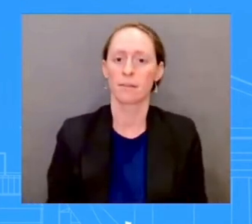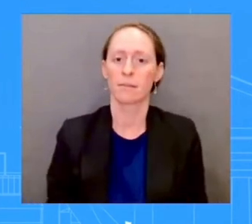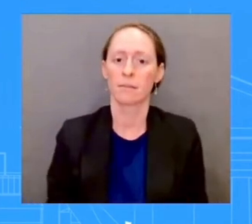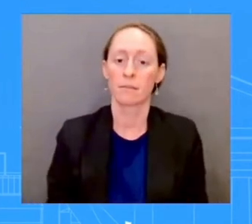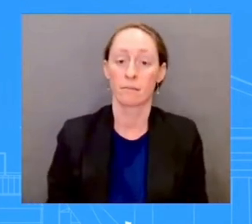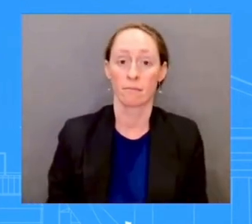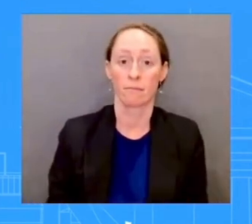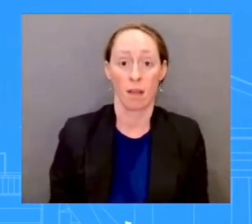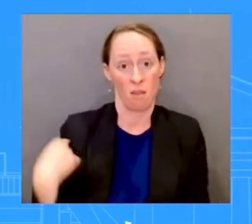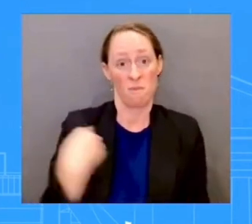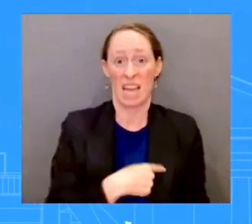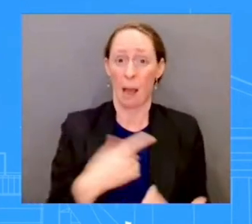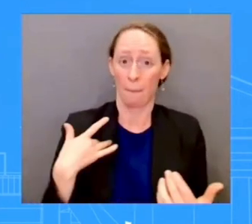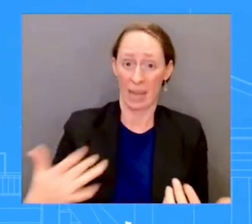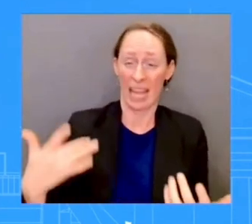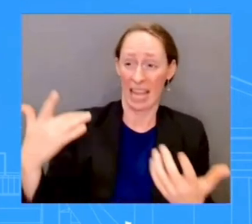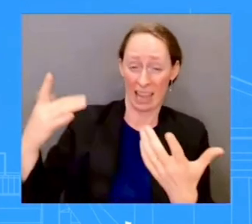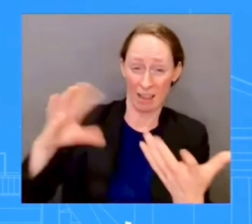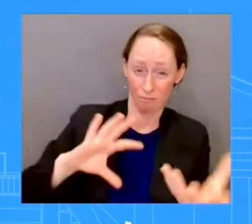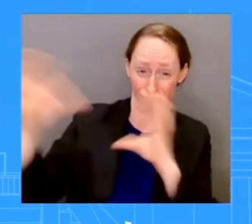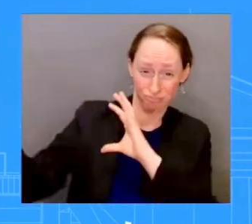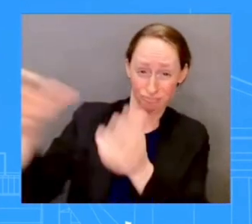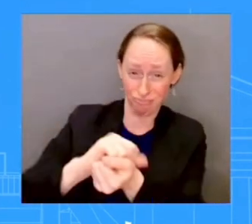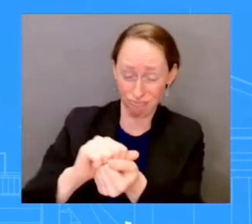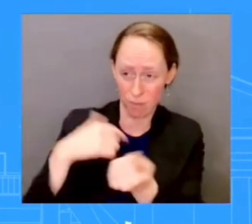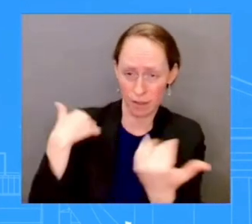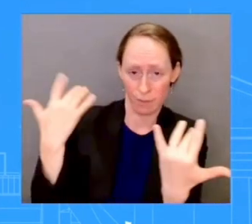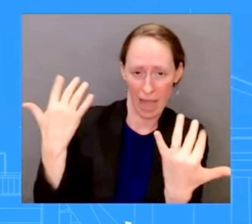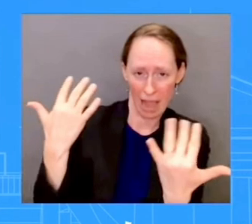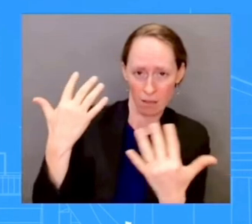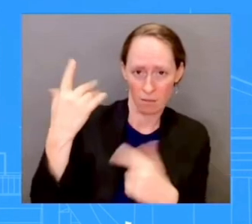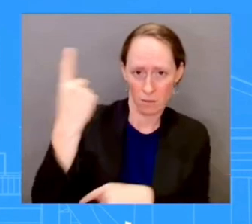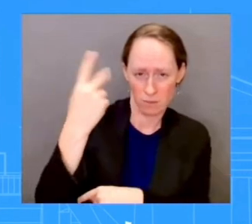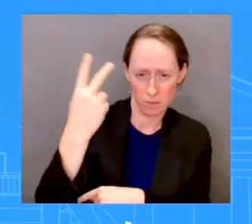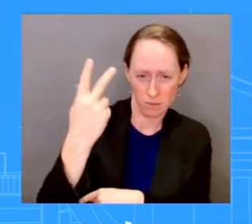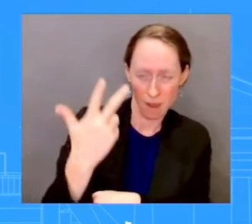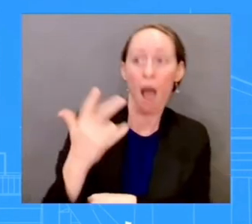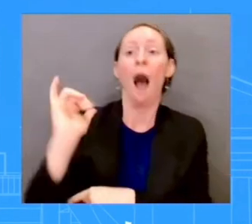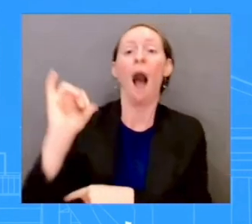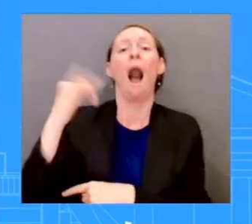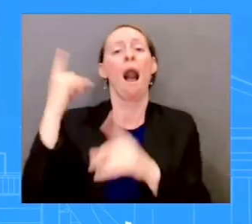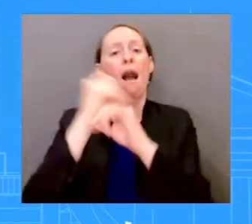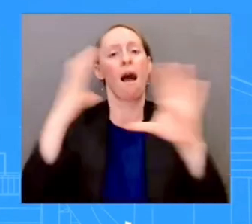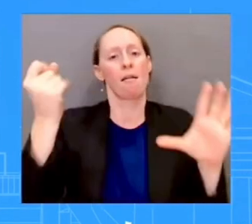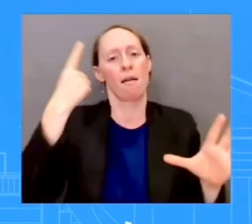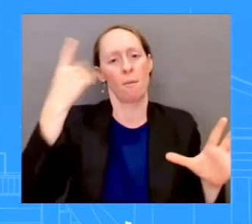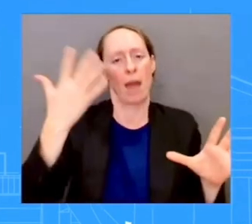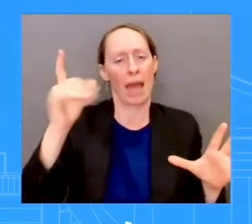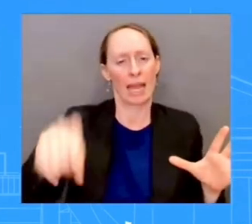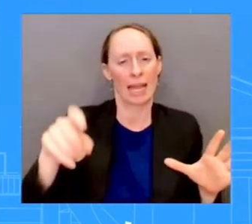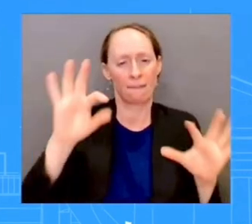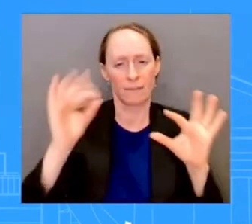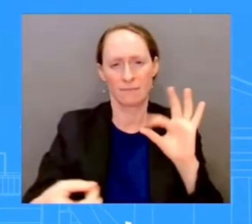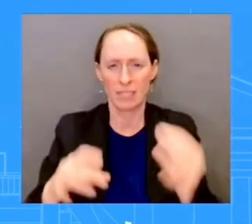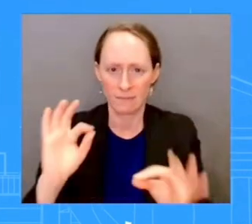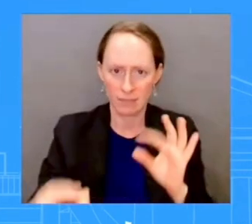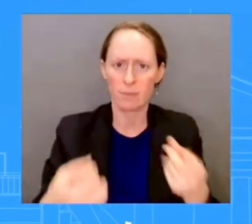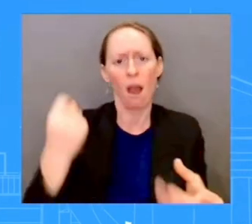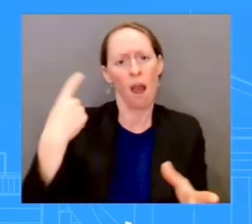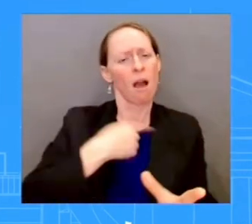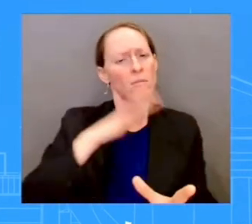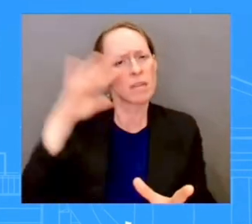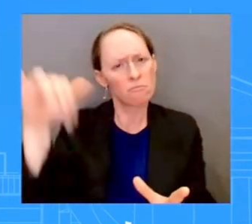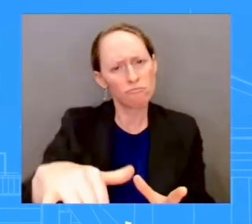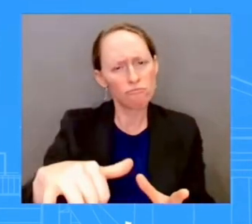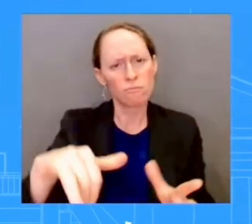What we do know is that we will stay there as long as it takes to help, in partnership with our state and local counterparts, to get people